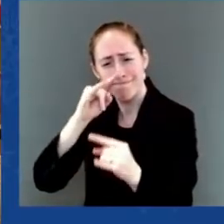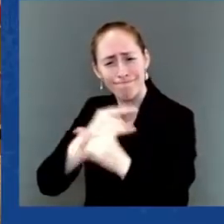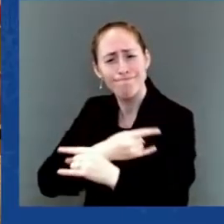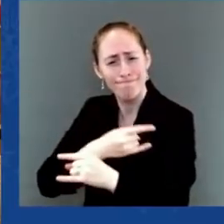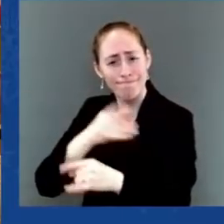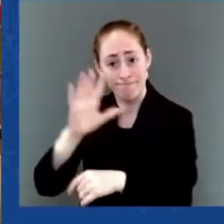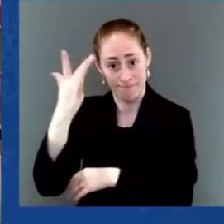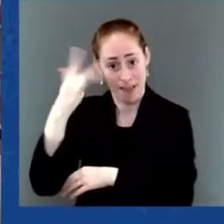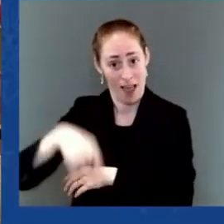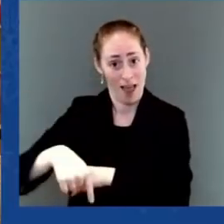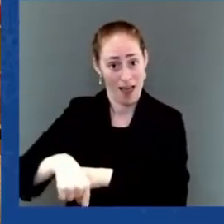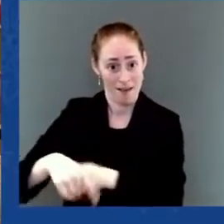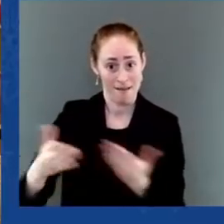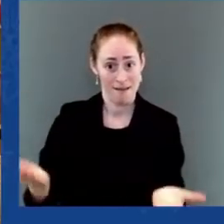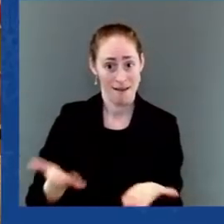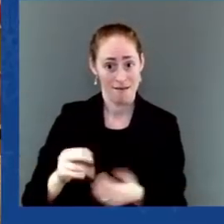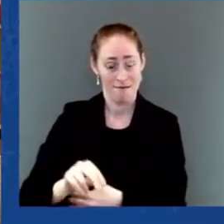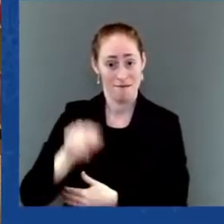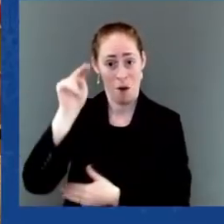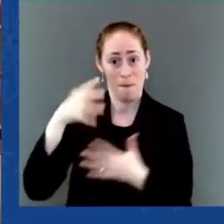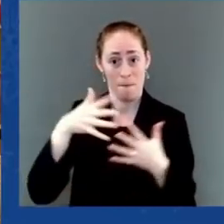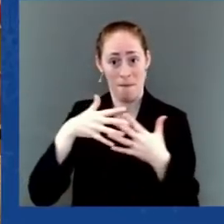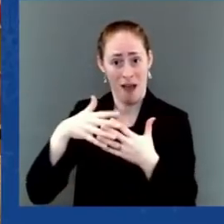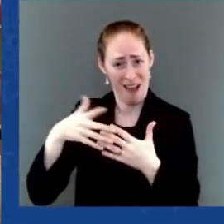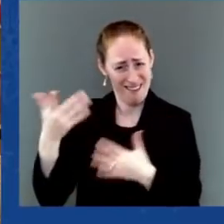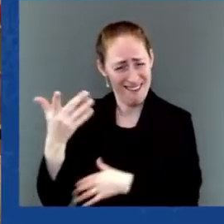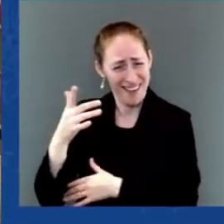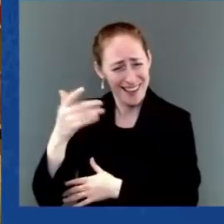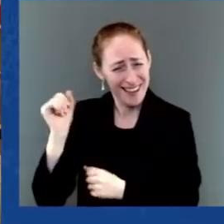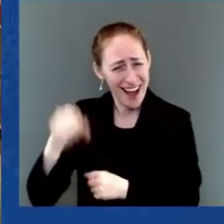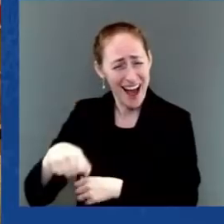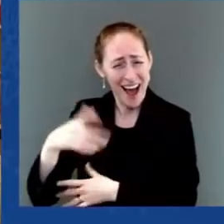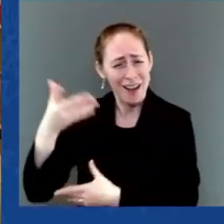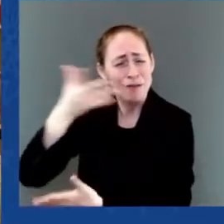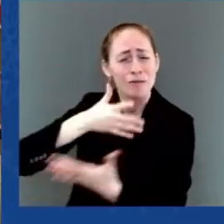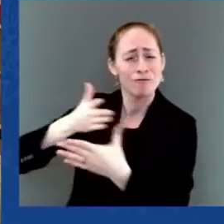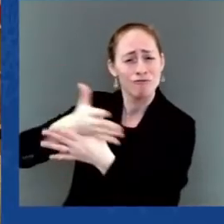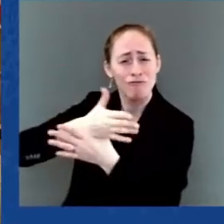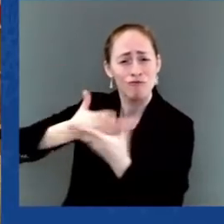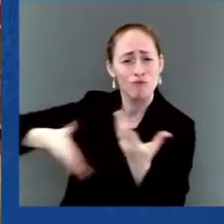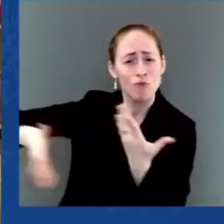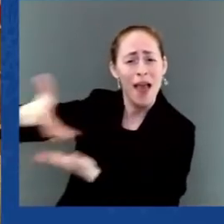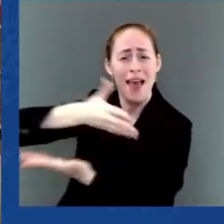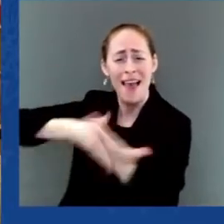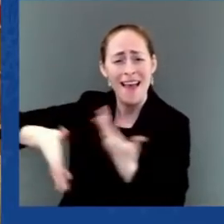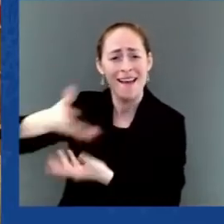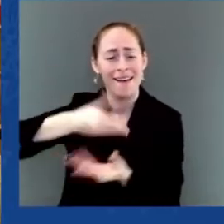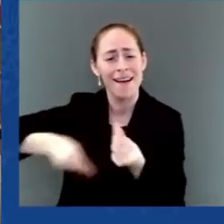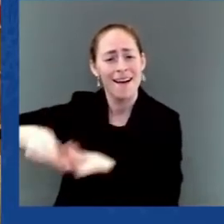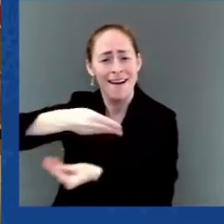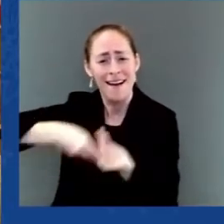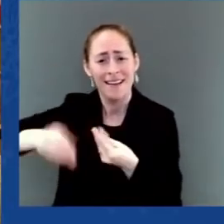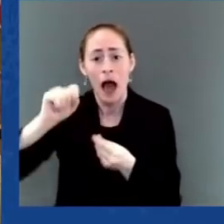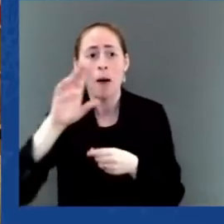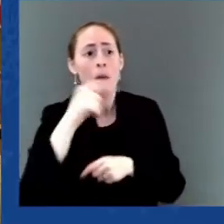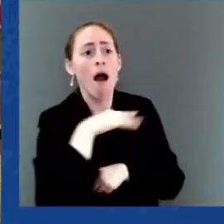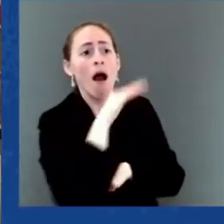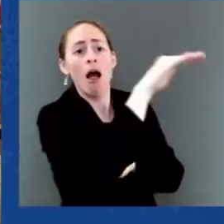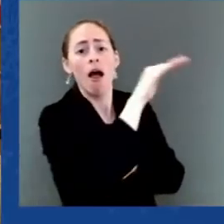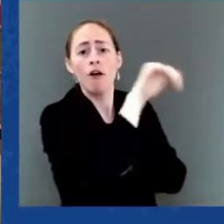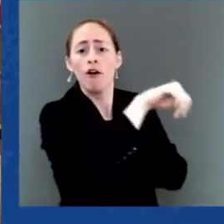are overwhelmed with merchandise from Asia. And we must add the inflation